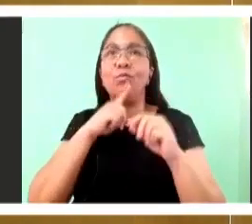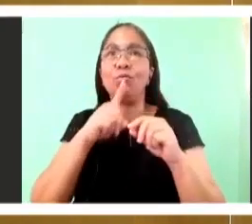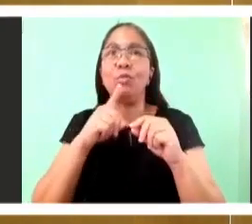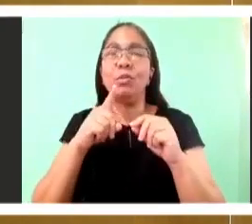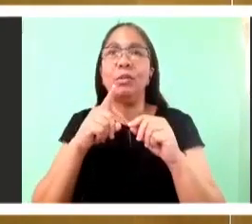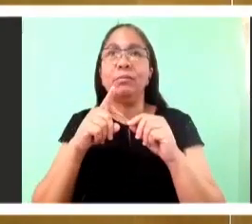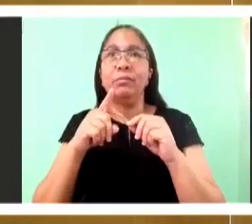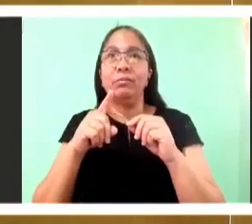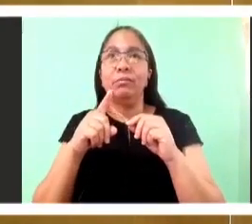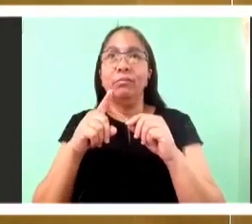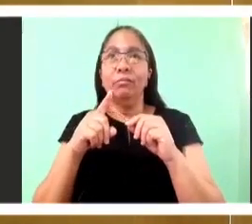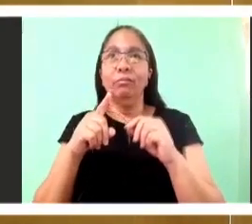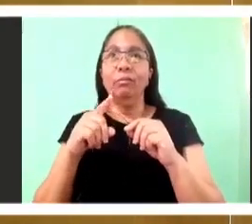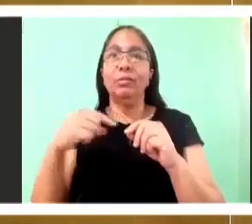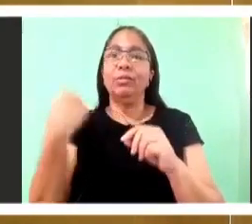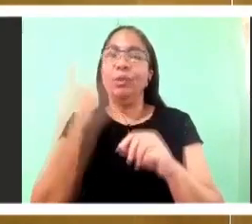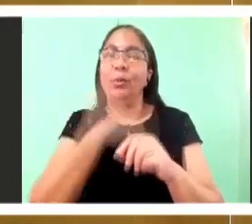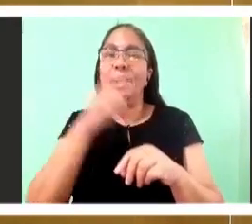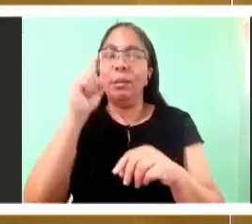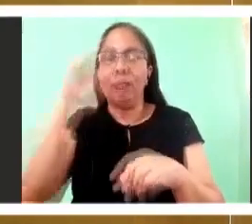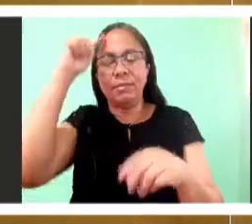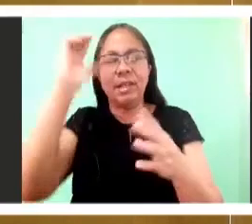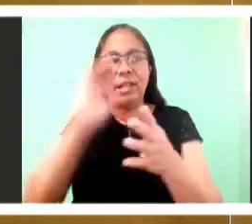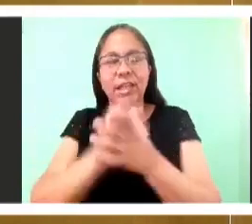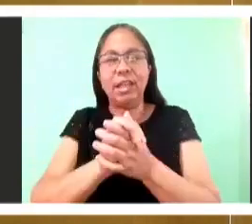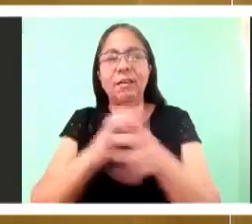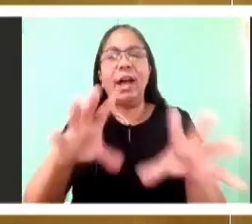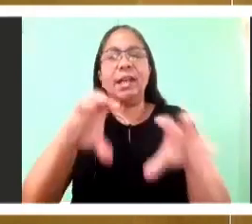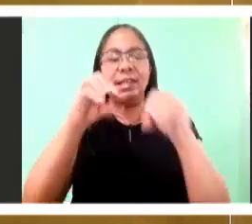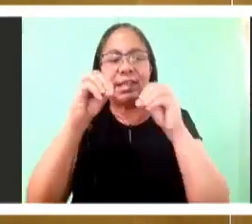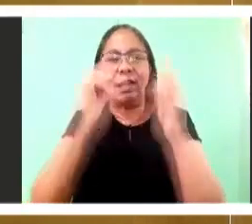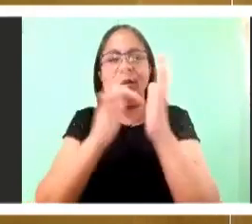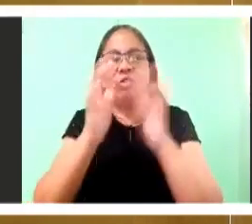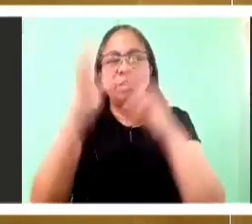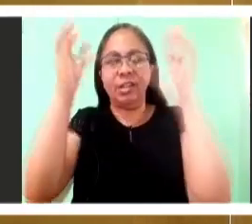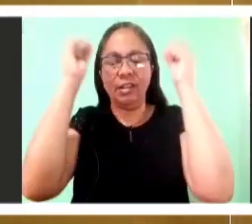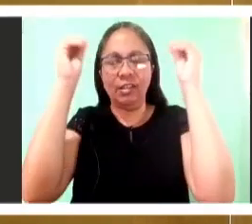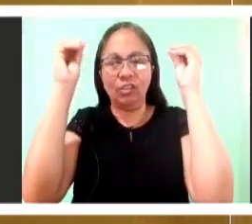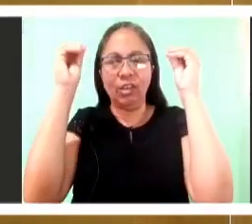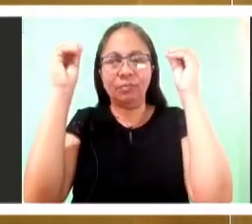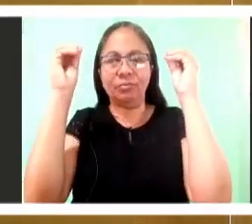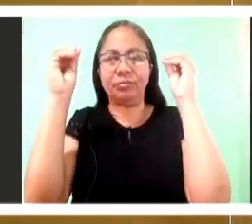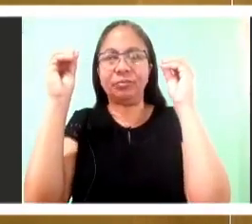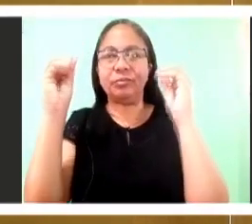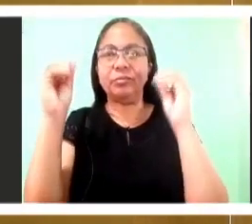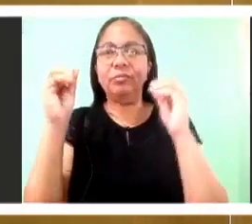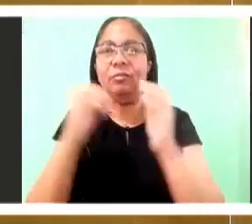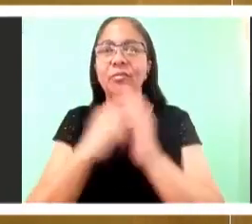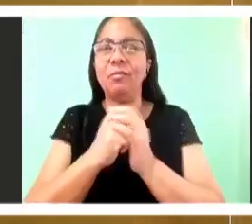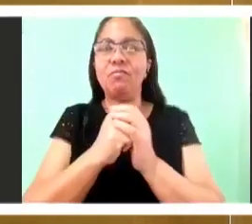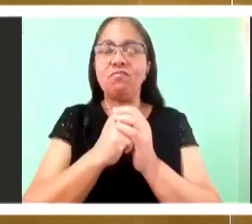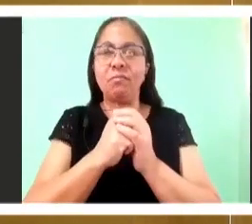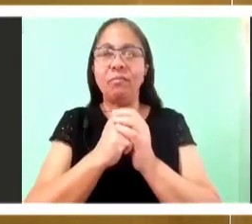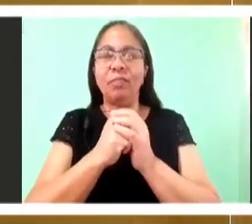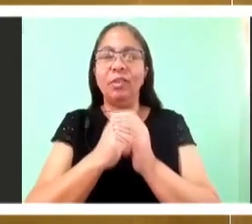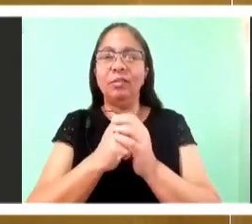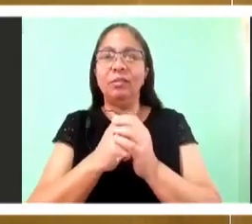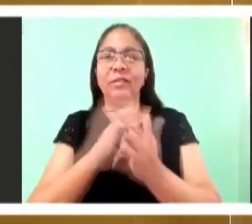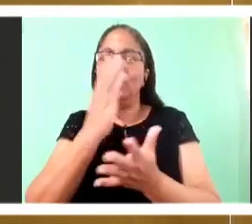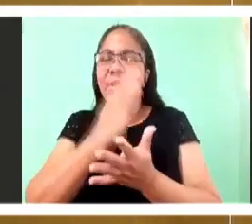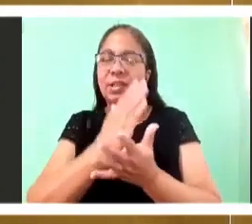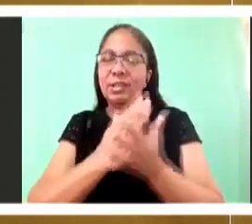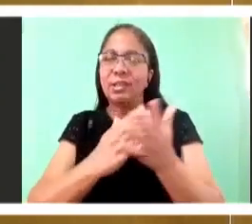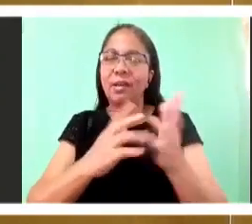doctrine, many of the followers of Jesus said, this is intolerable language.